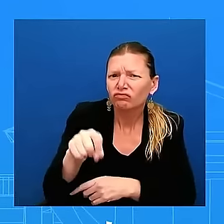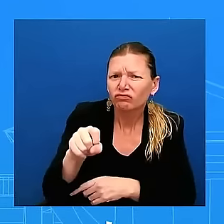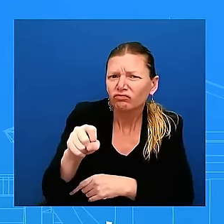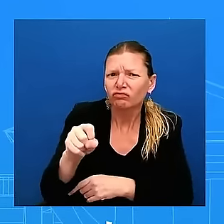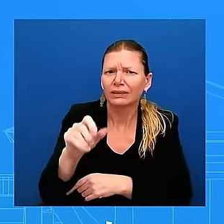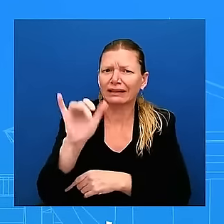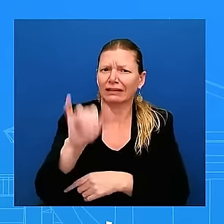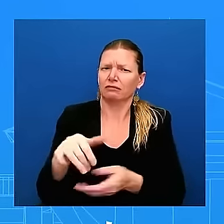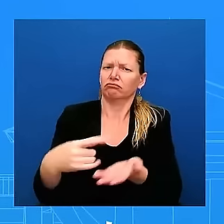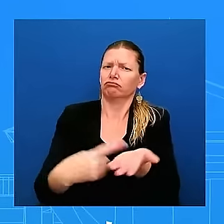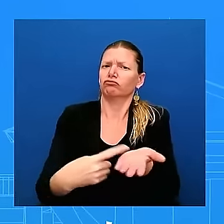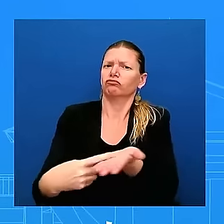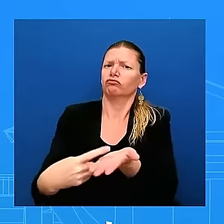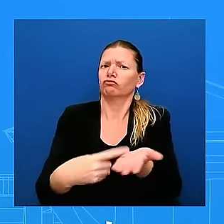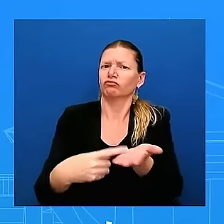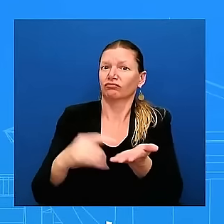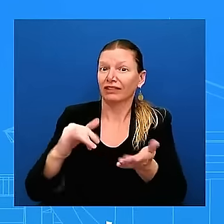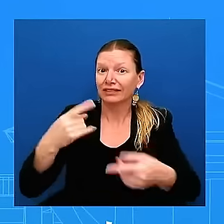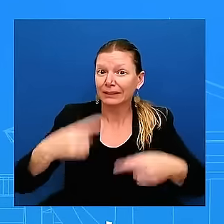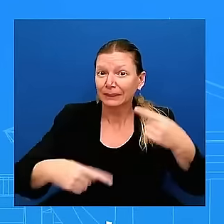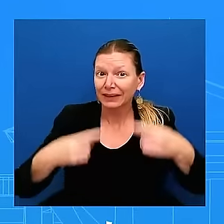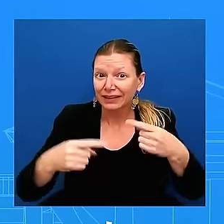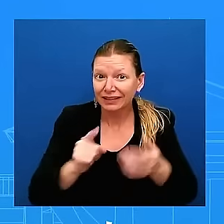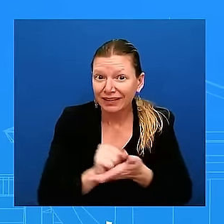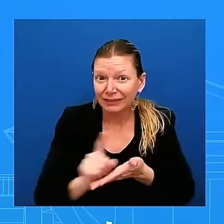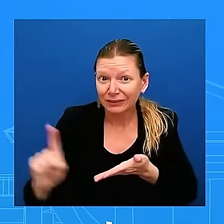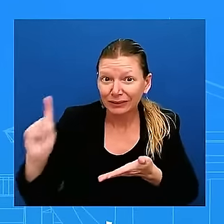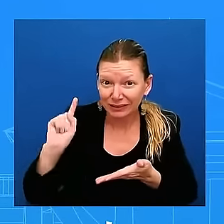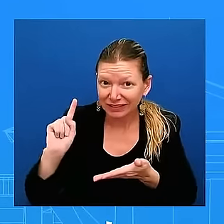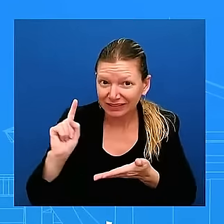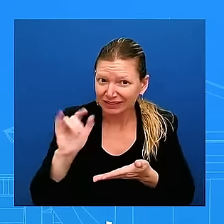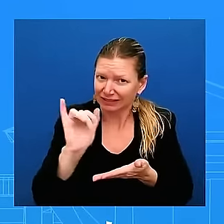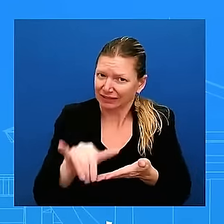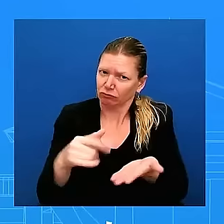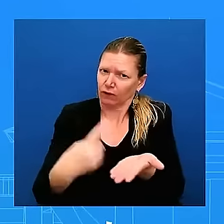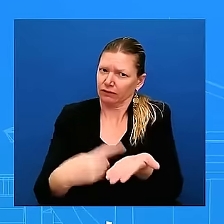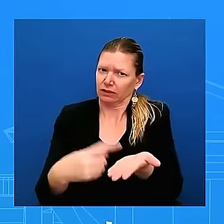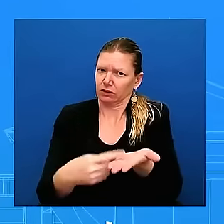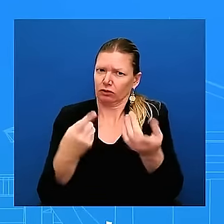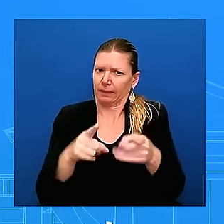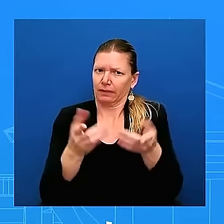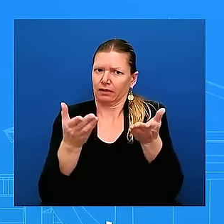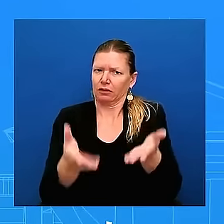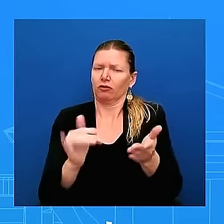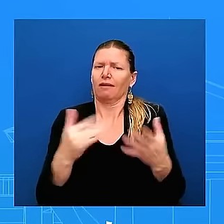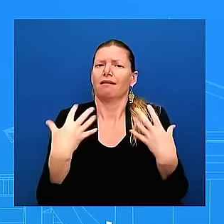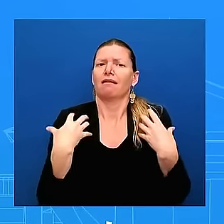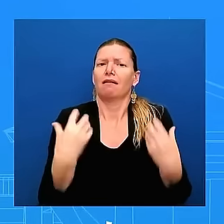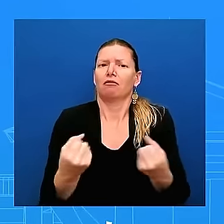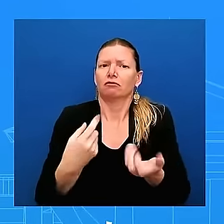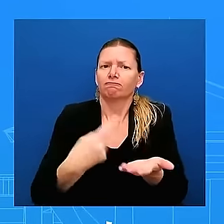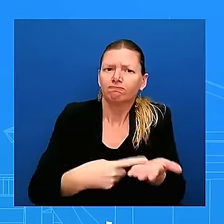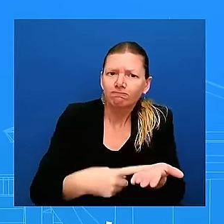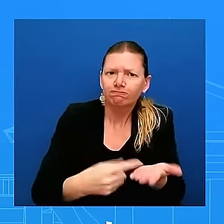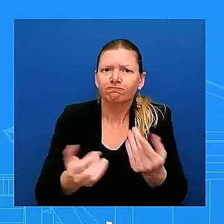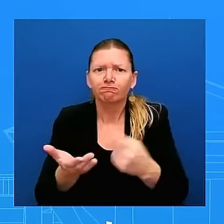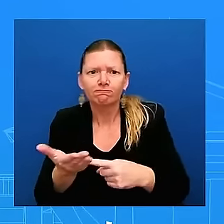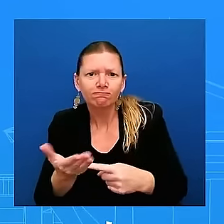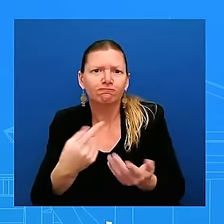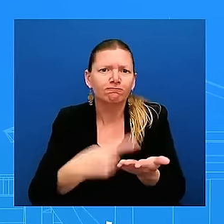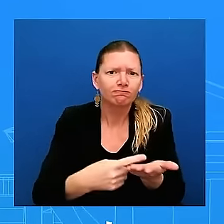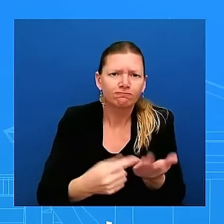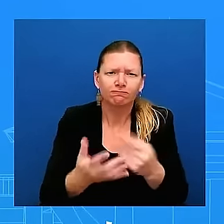back and forth about that a healthy conversation uh and it's crucial that we do that and the President has also said when it comes to uh